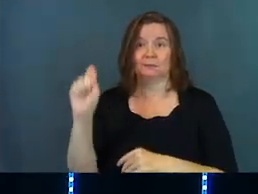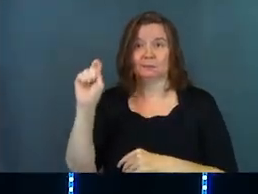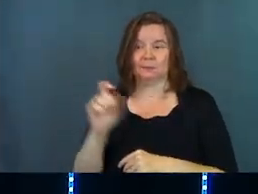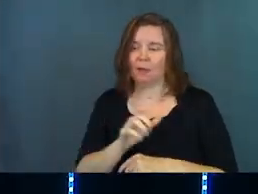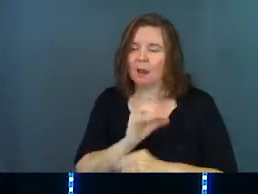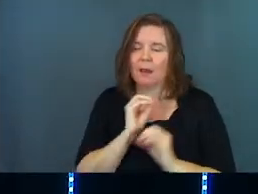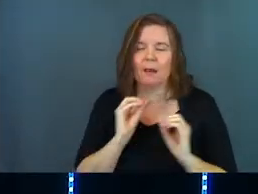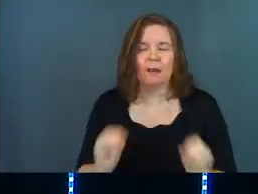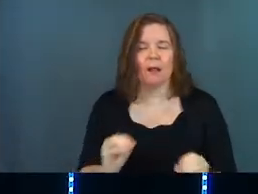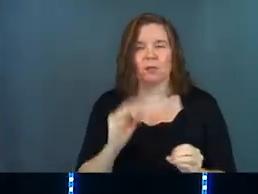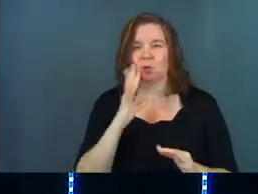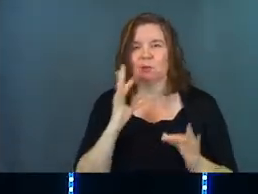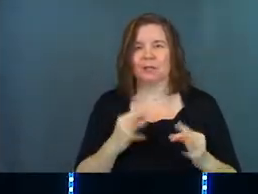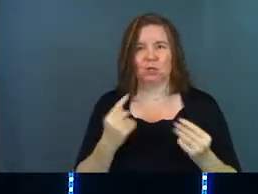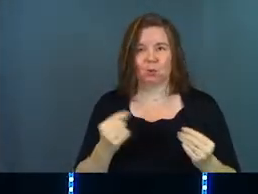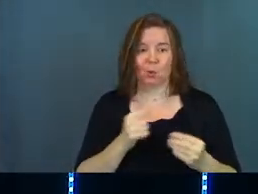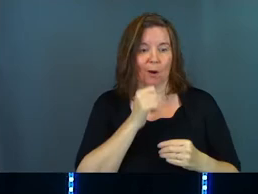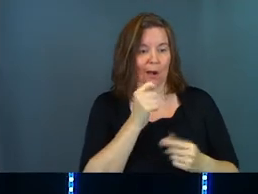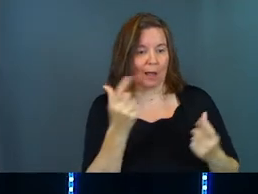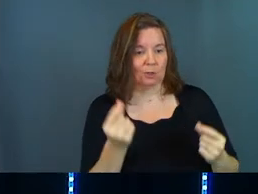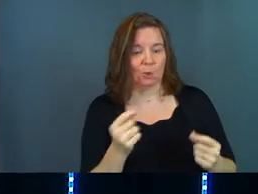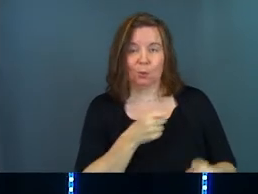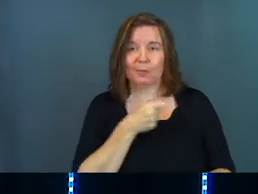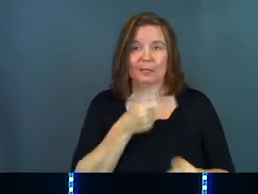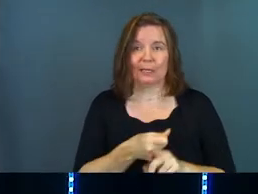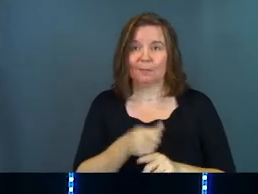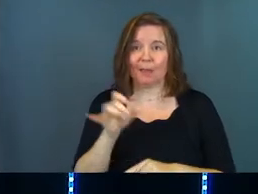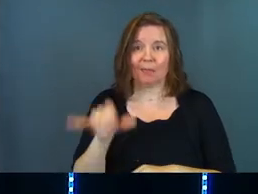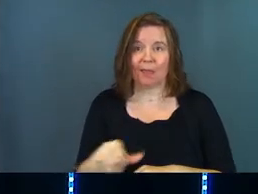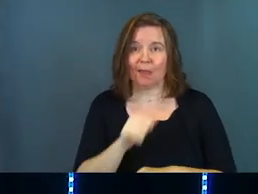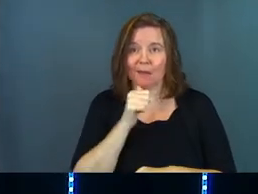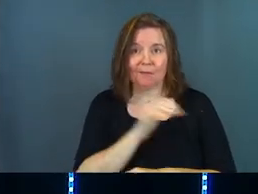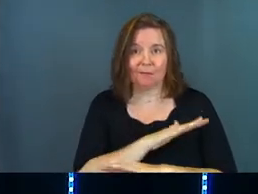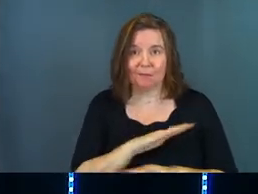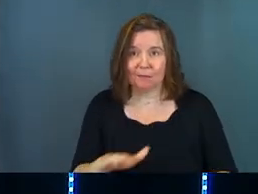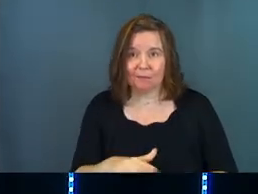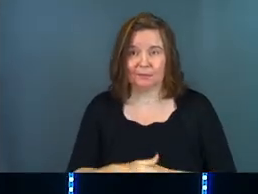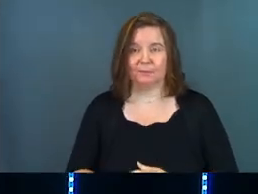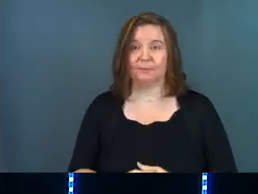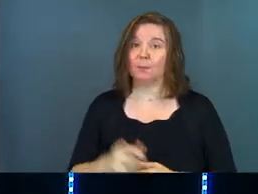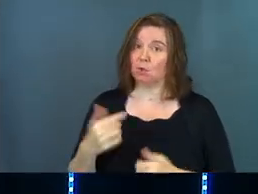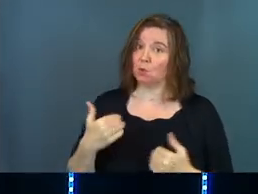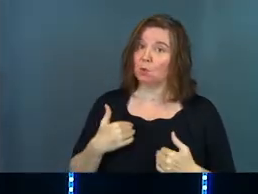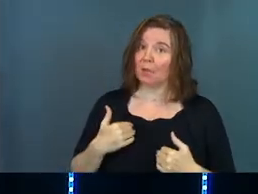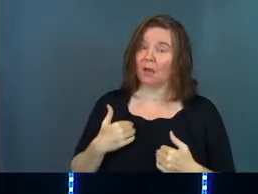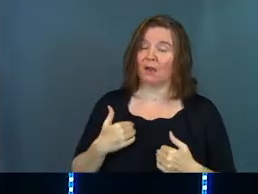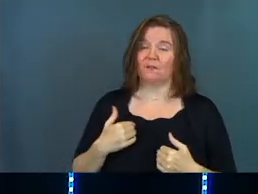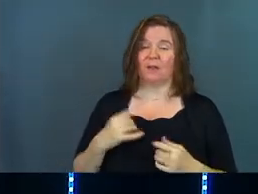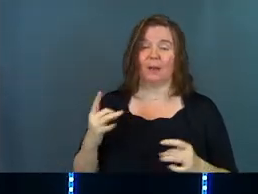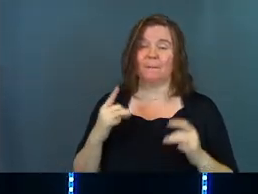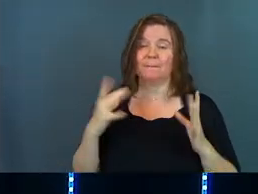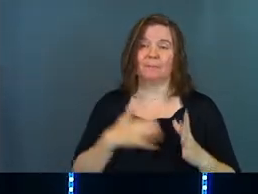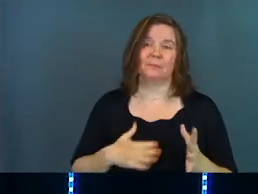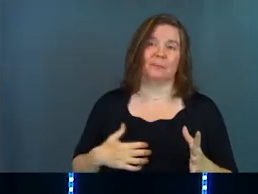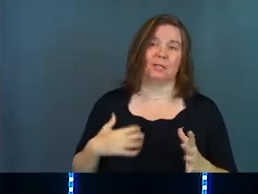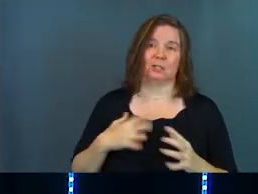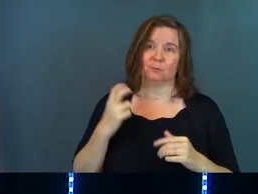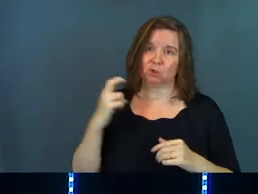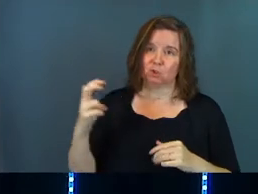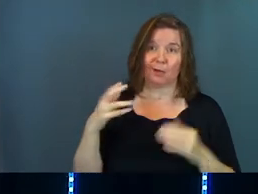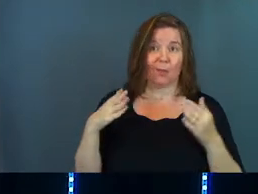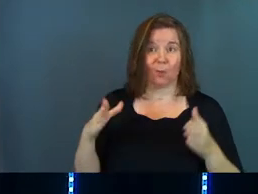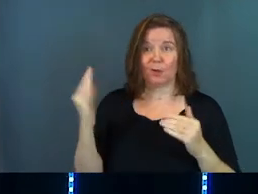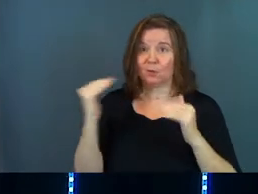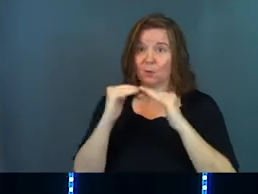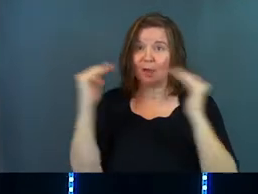And nothing that you choose to do or not do will impact that. But you could have a miserable journey on the way to